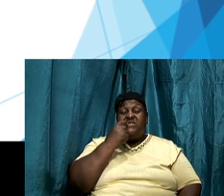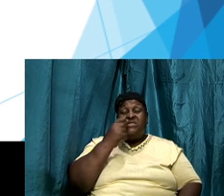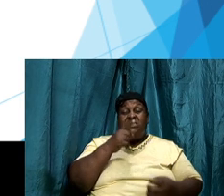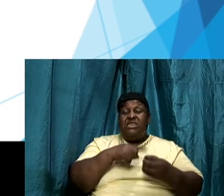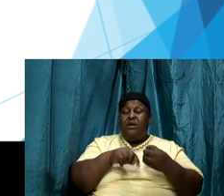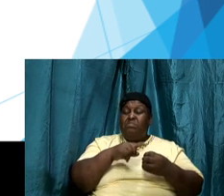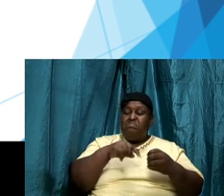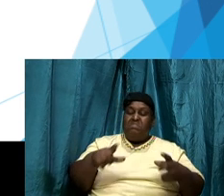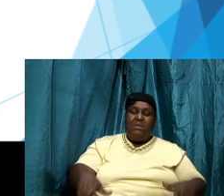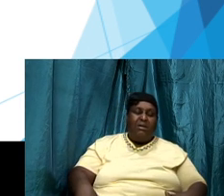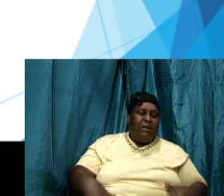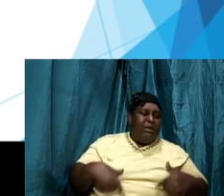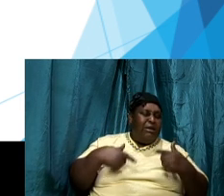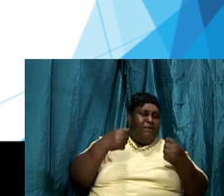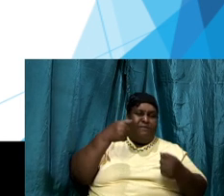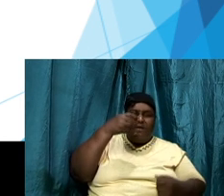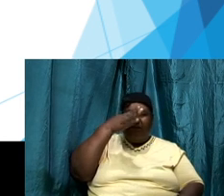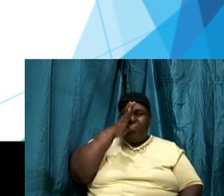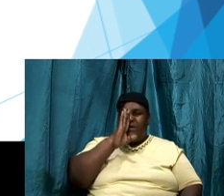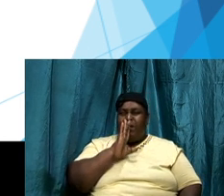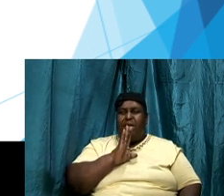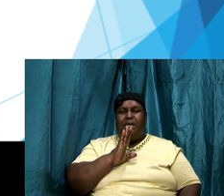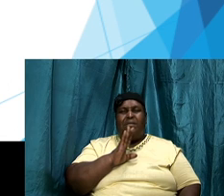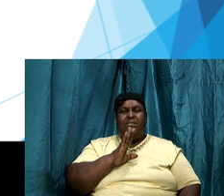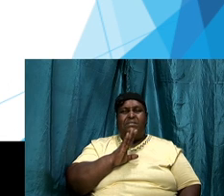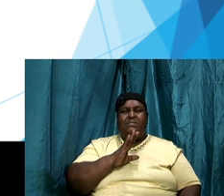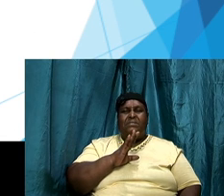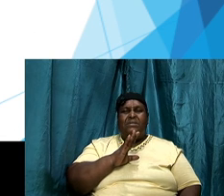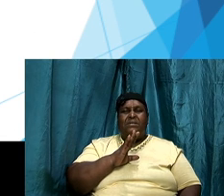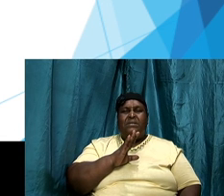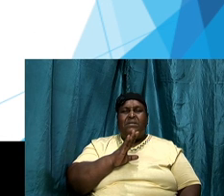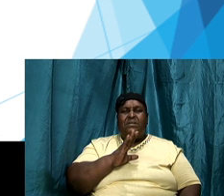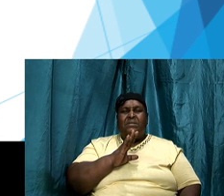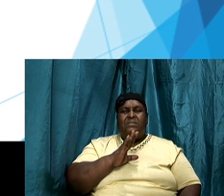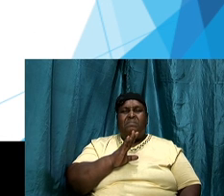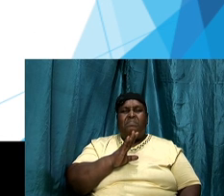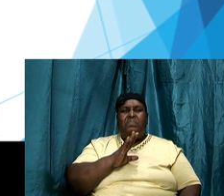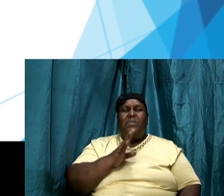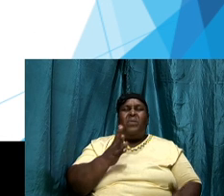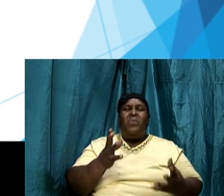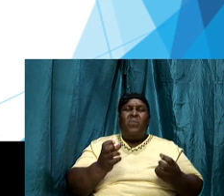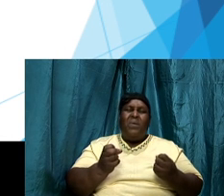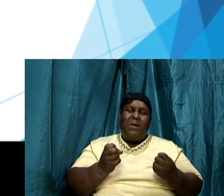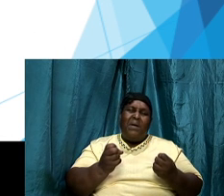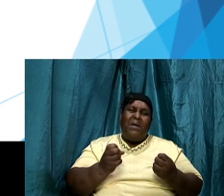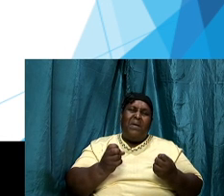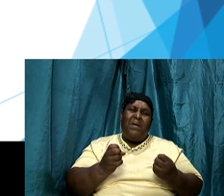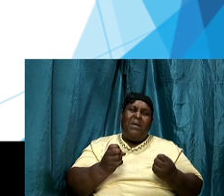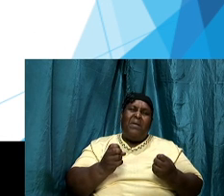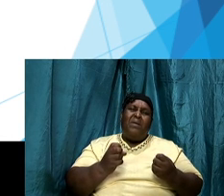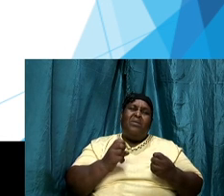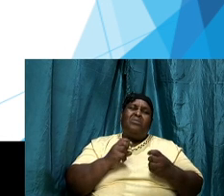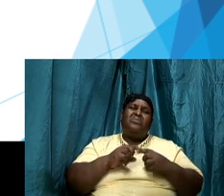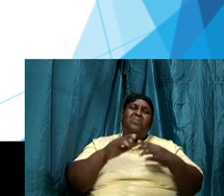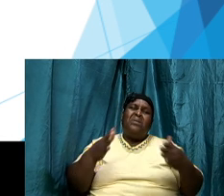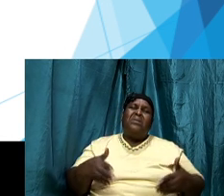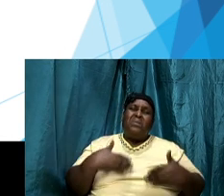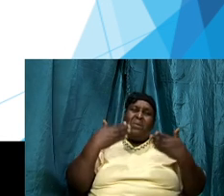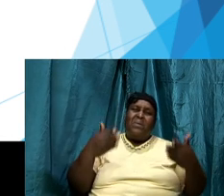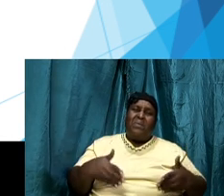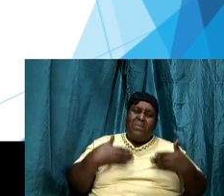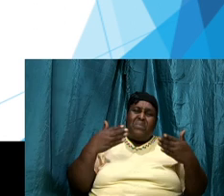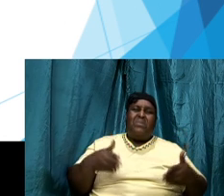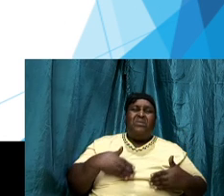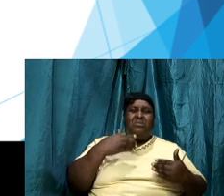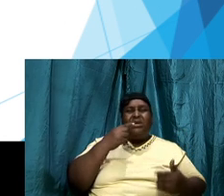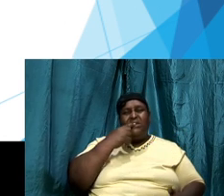living for the Lord I want to encourage you to